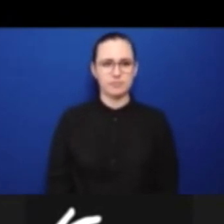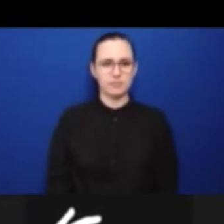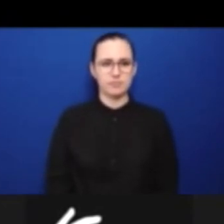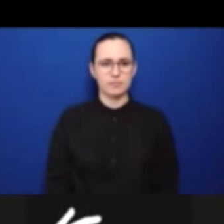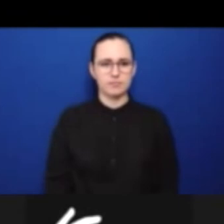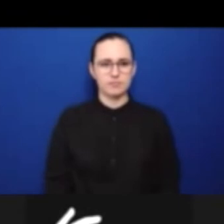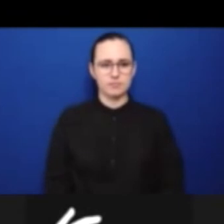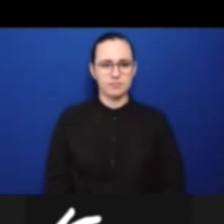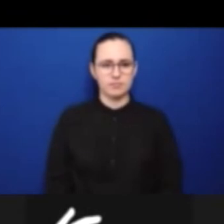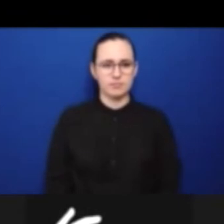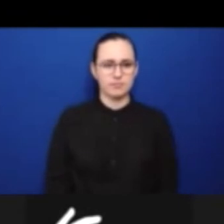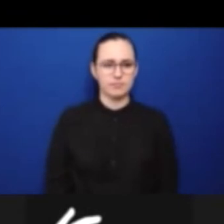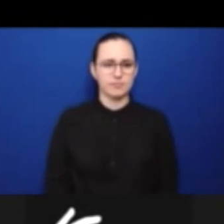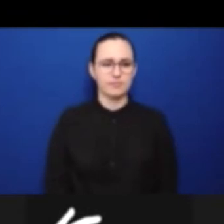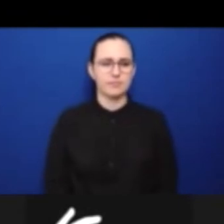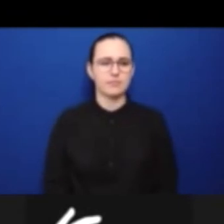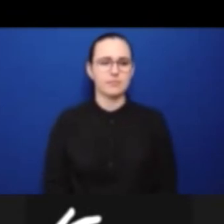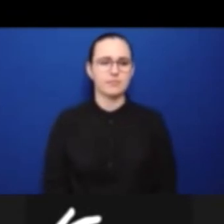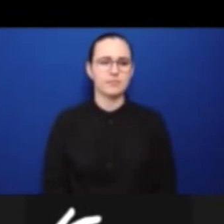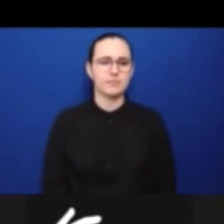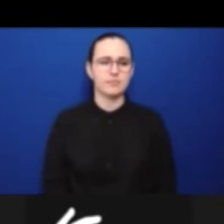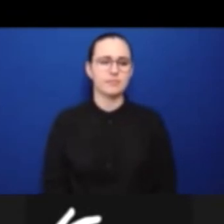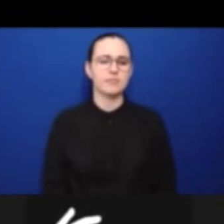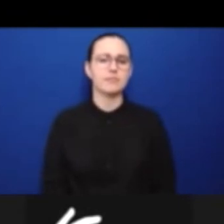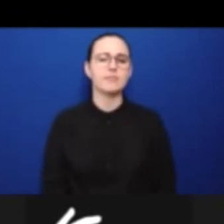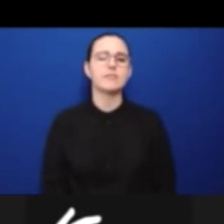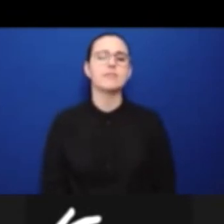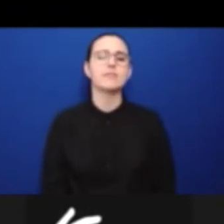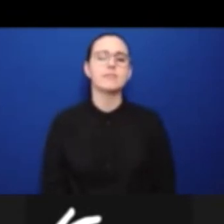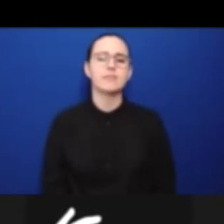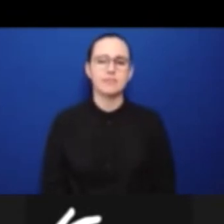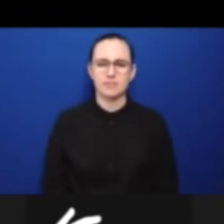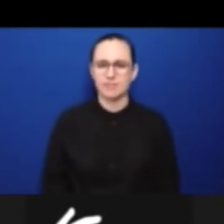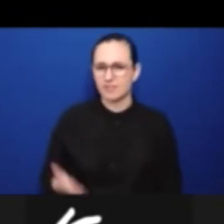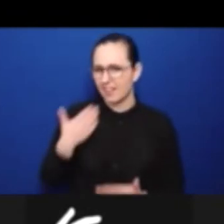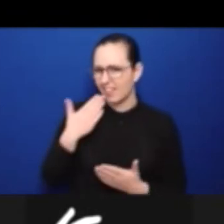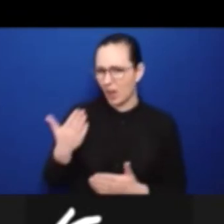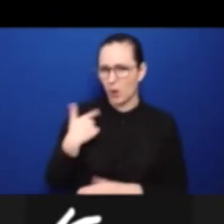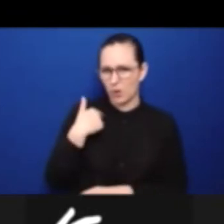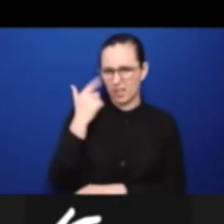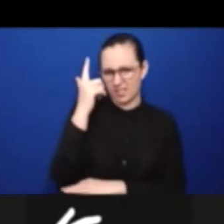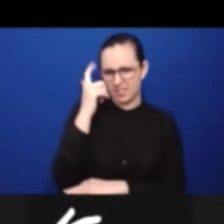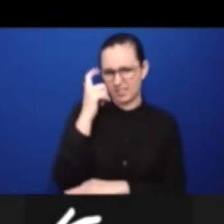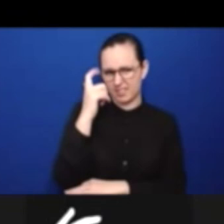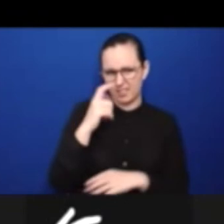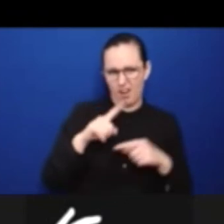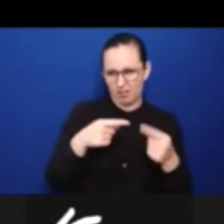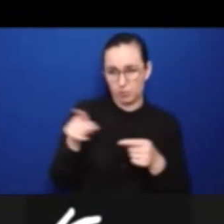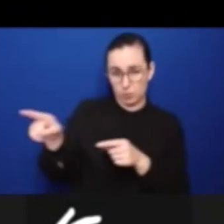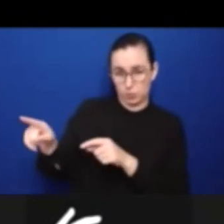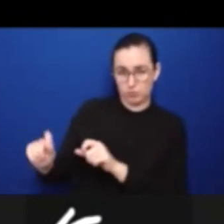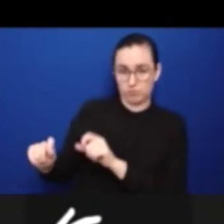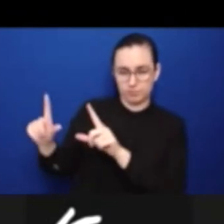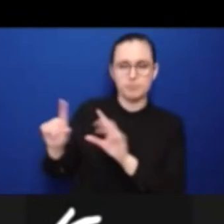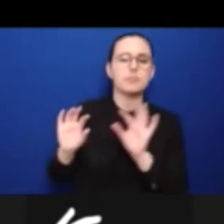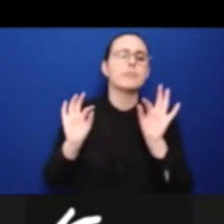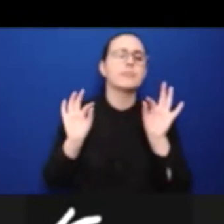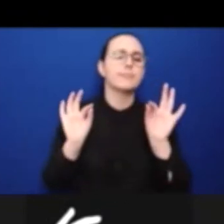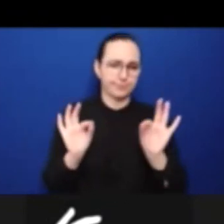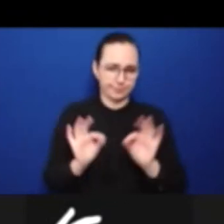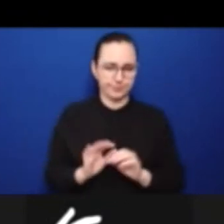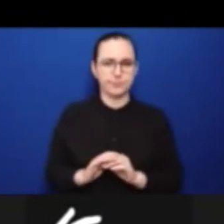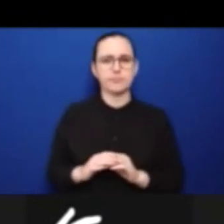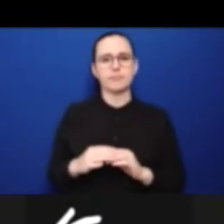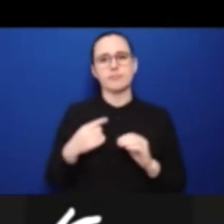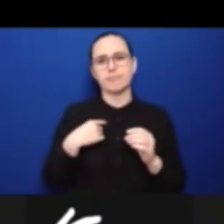Thank you for that. Well, I'm going to start while the slides are, you know, being up. It's truly a great honor. It's truly a